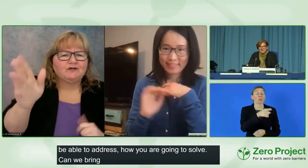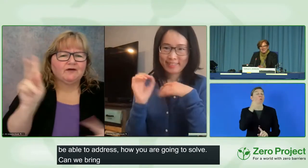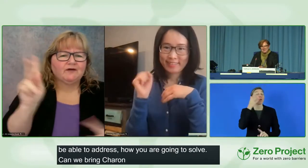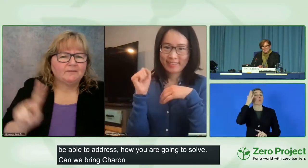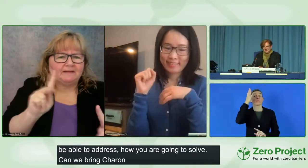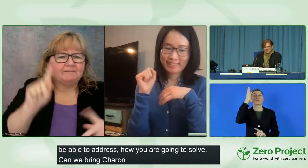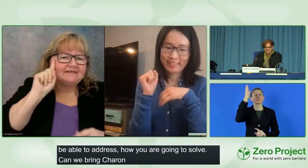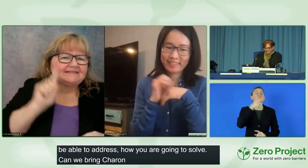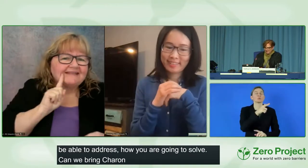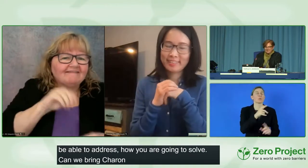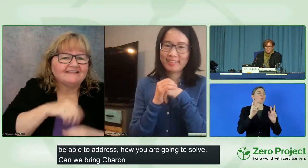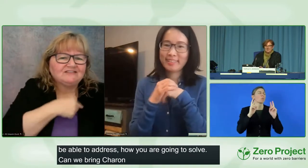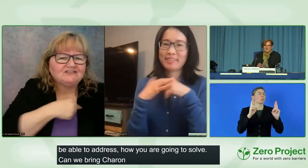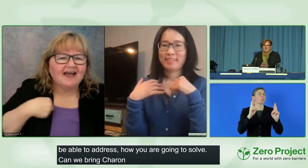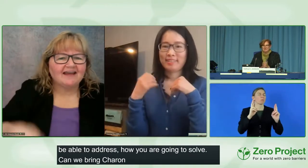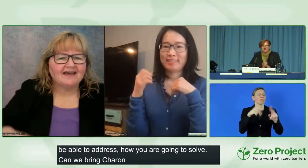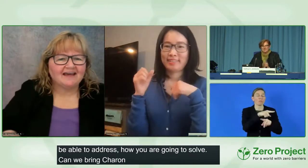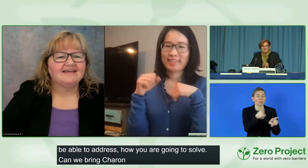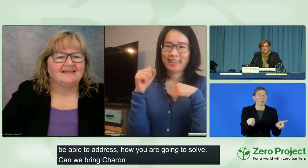deaf in China?